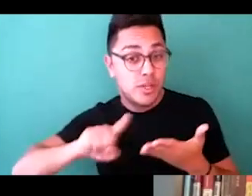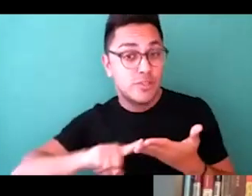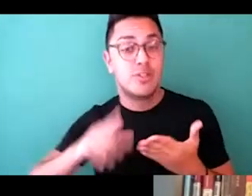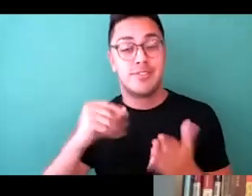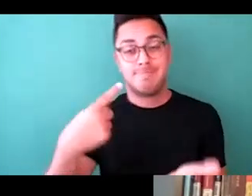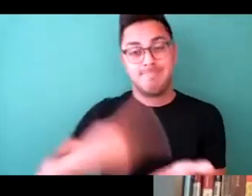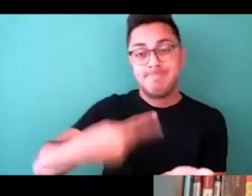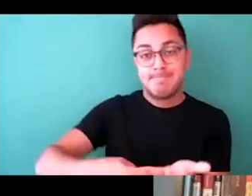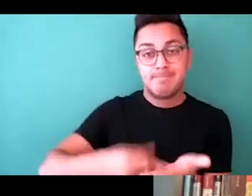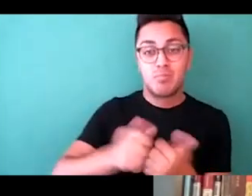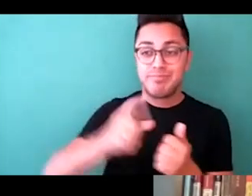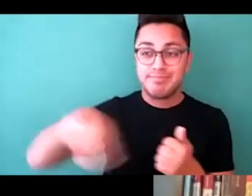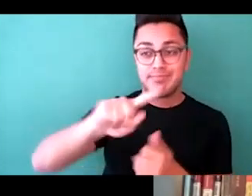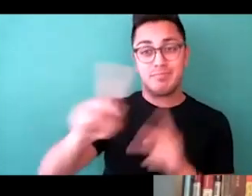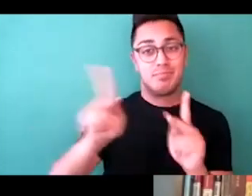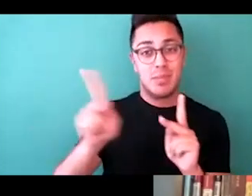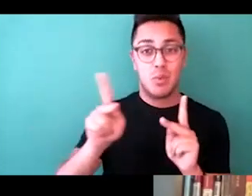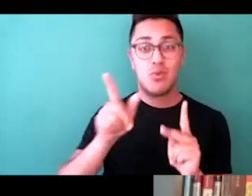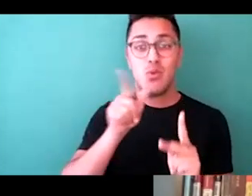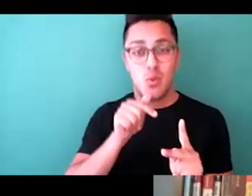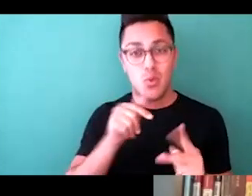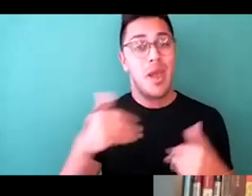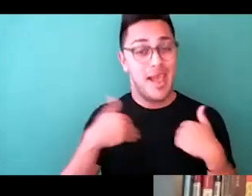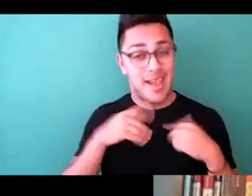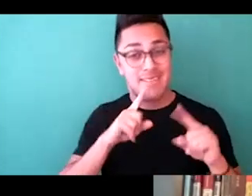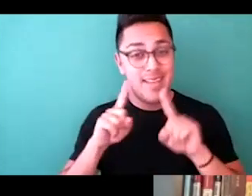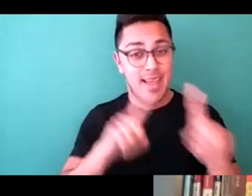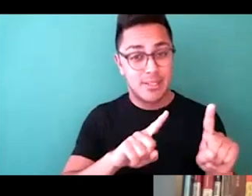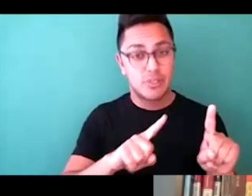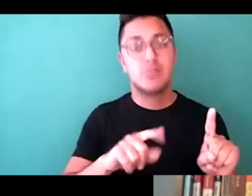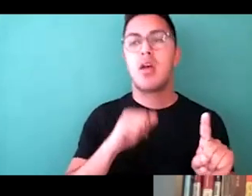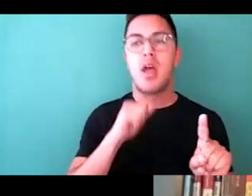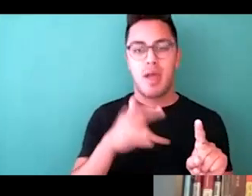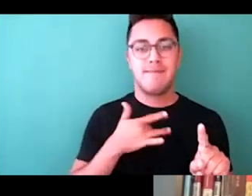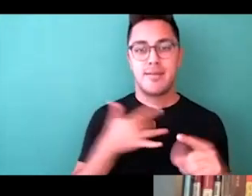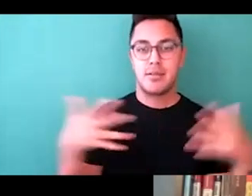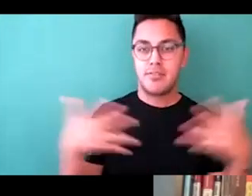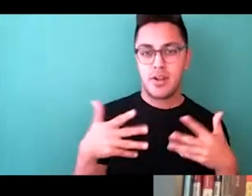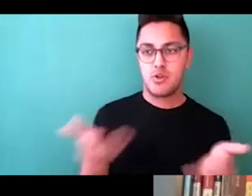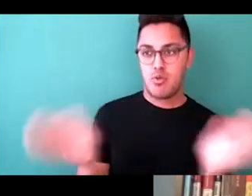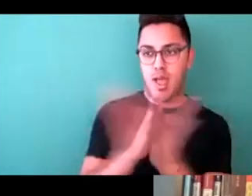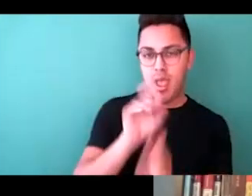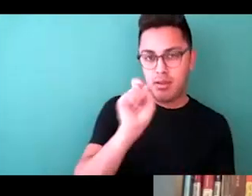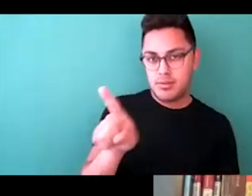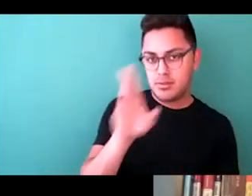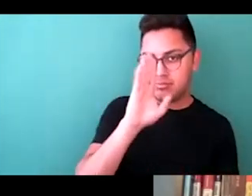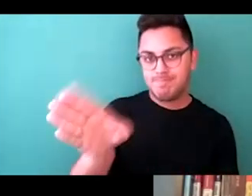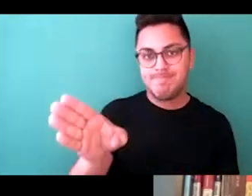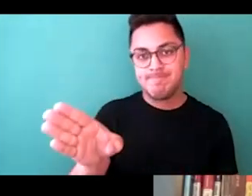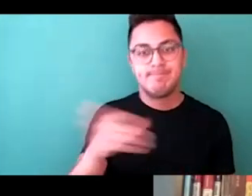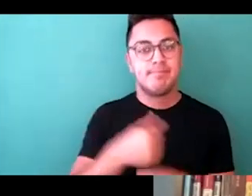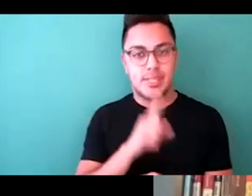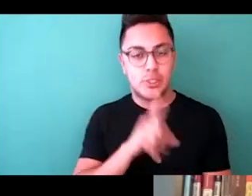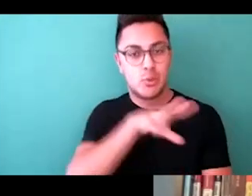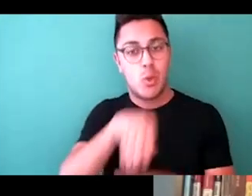with the people who know and who have the answers and not being afraid to ask the questions and make sure that you're including those voices.